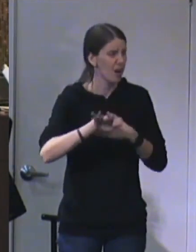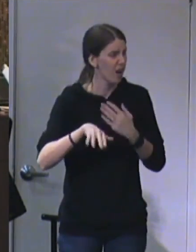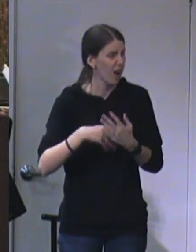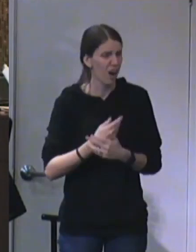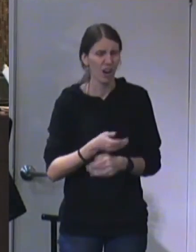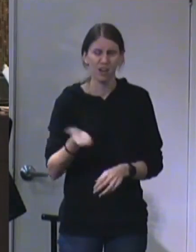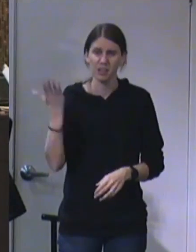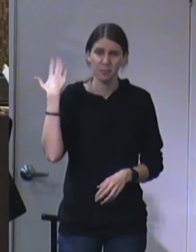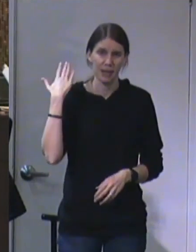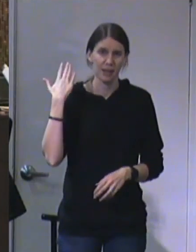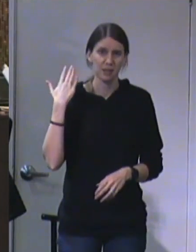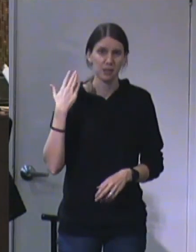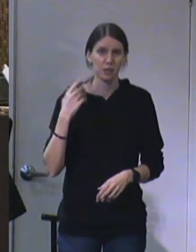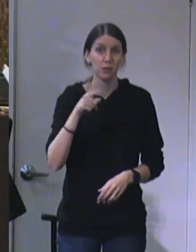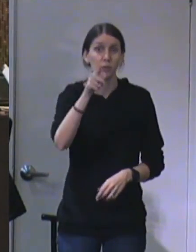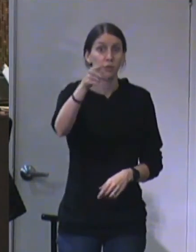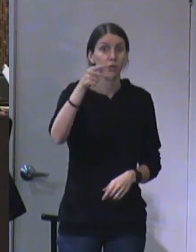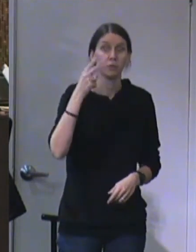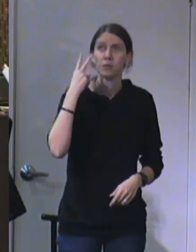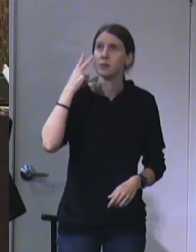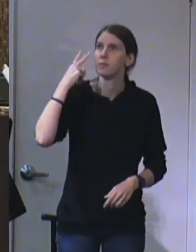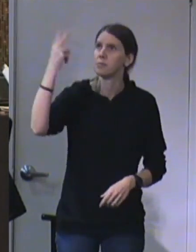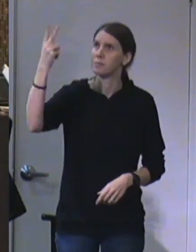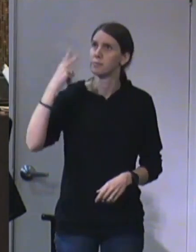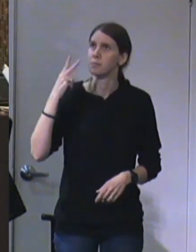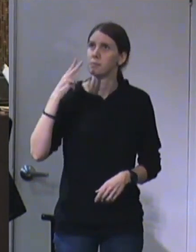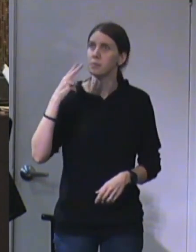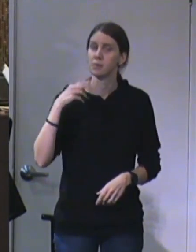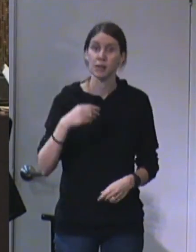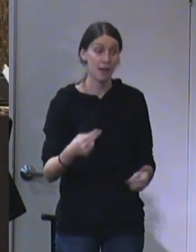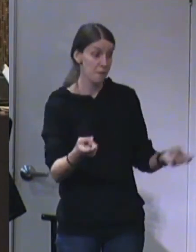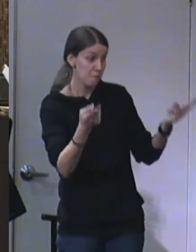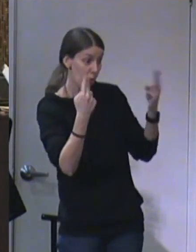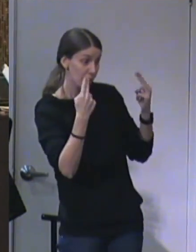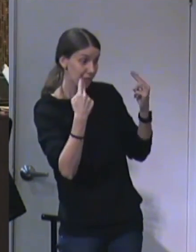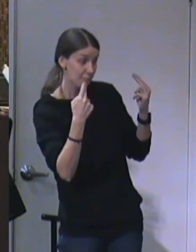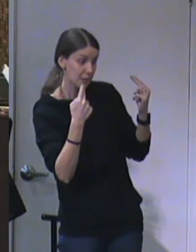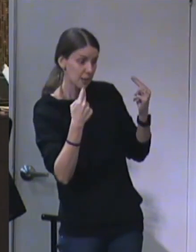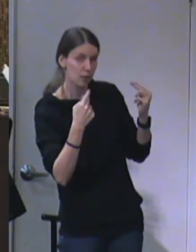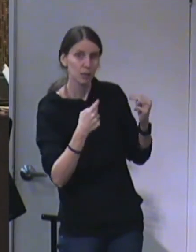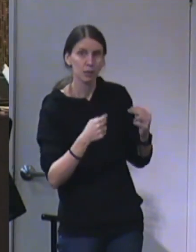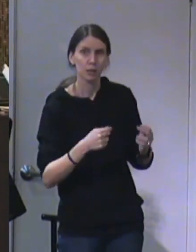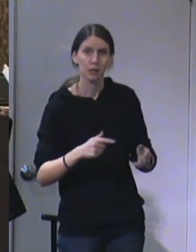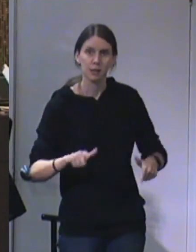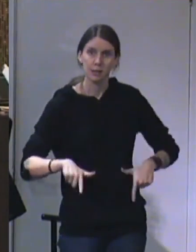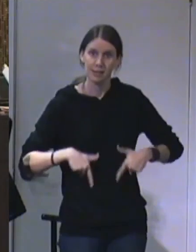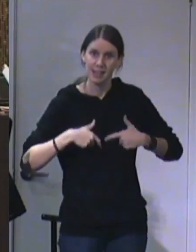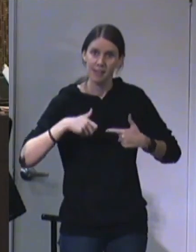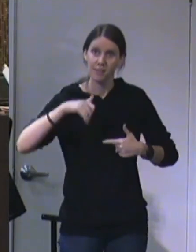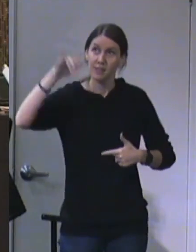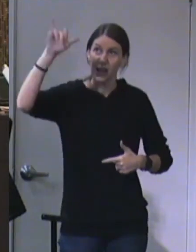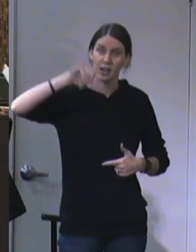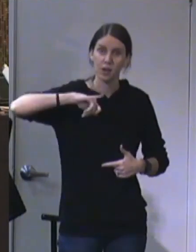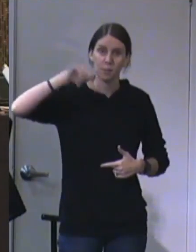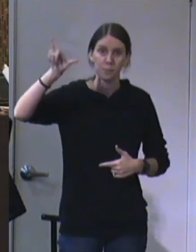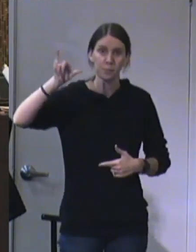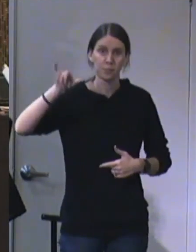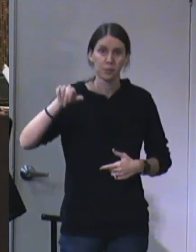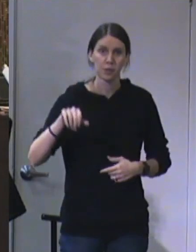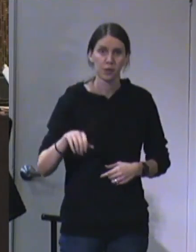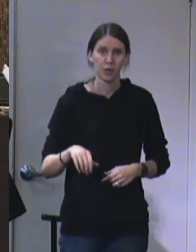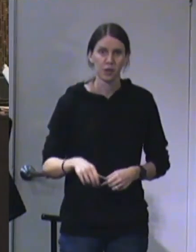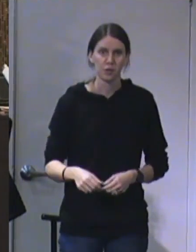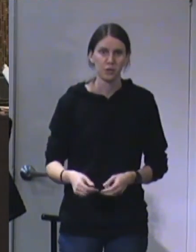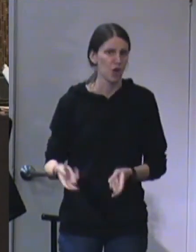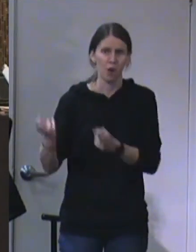Look at who I am. God is saying, live like me. Don't go back to